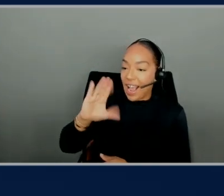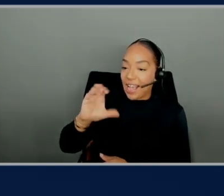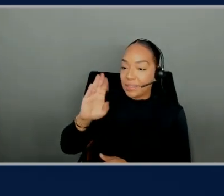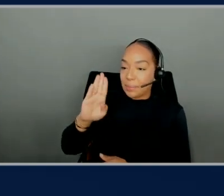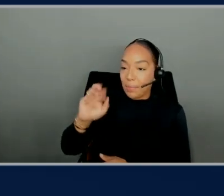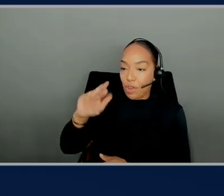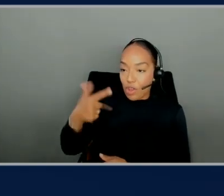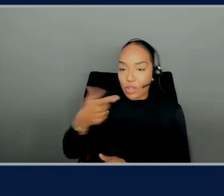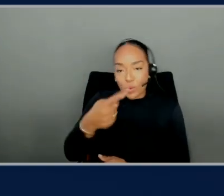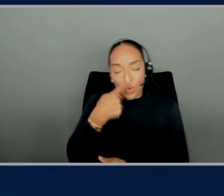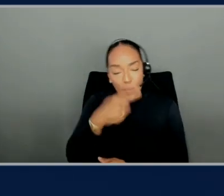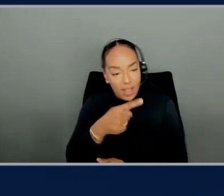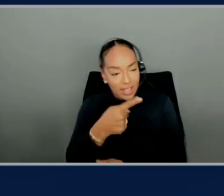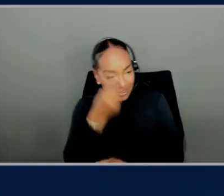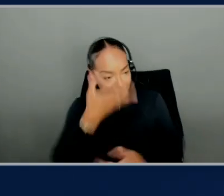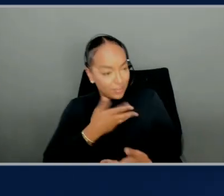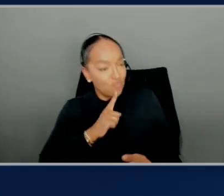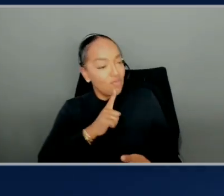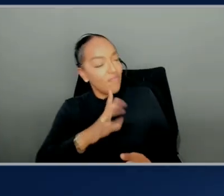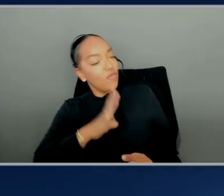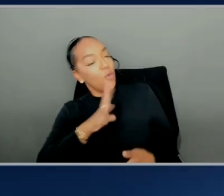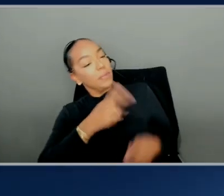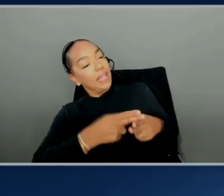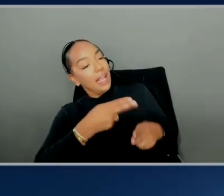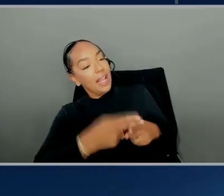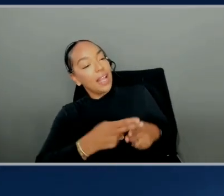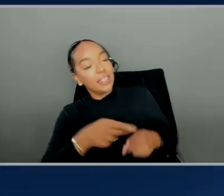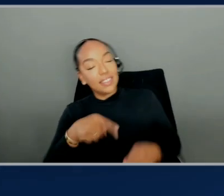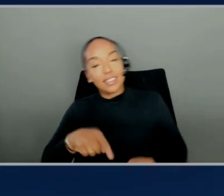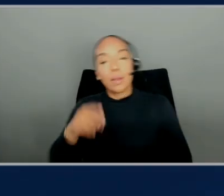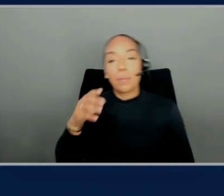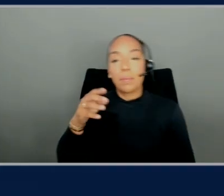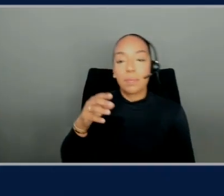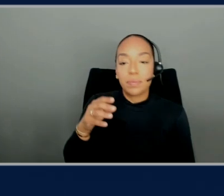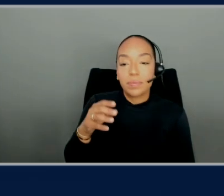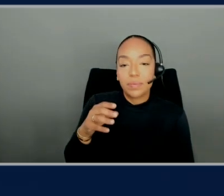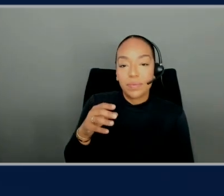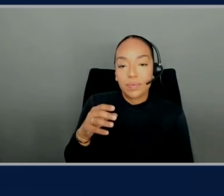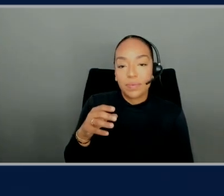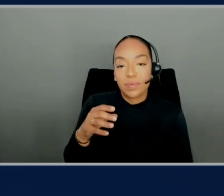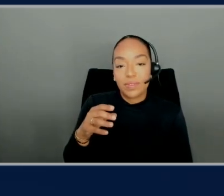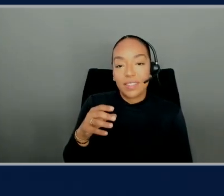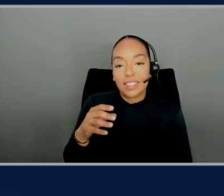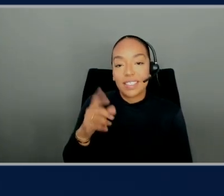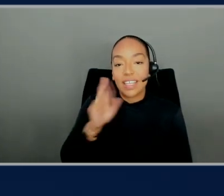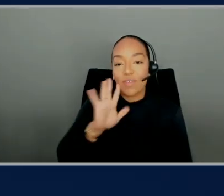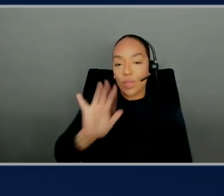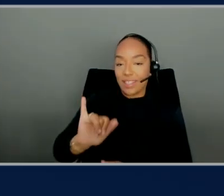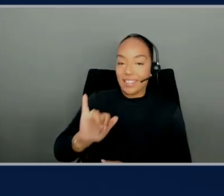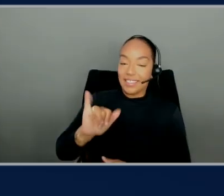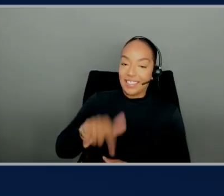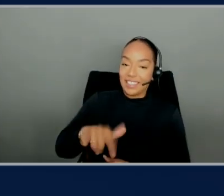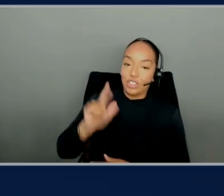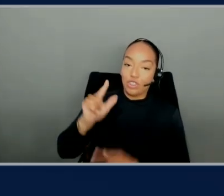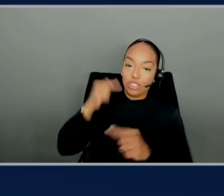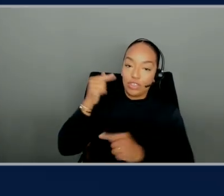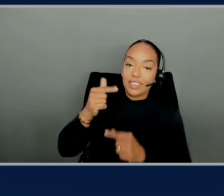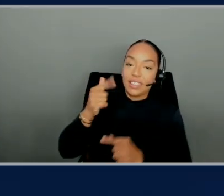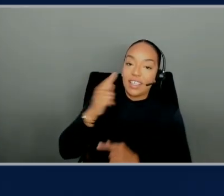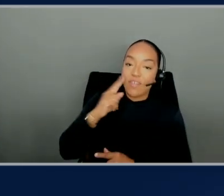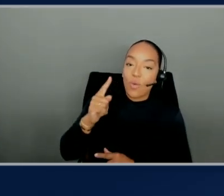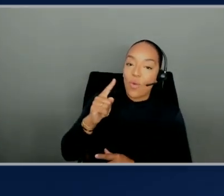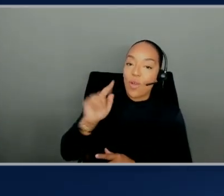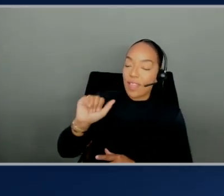name of the launch is? Yeah. This is where the Glue Data Catalog now supports generation of the statistics for the Apache